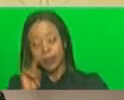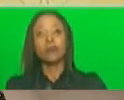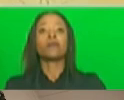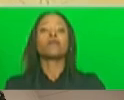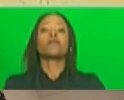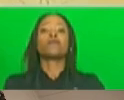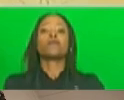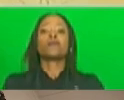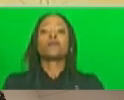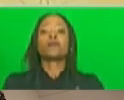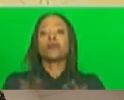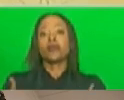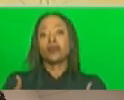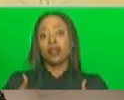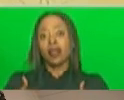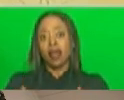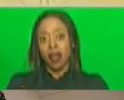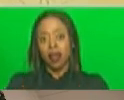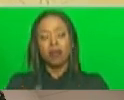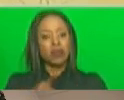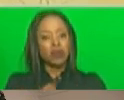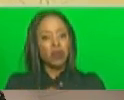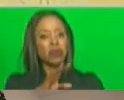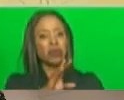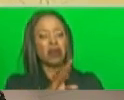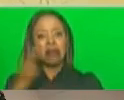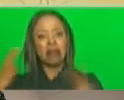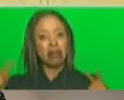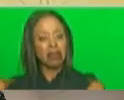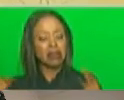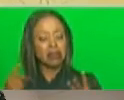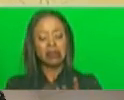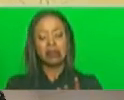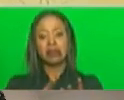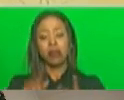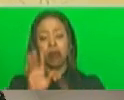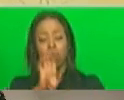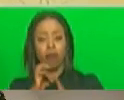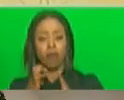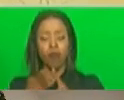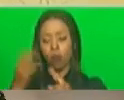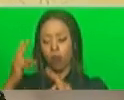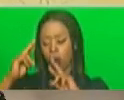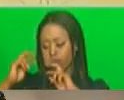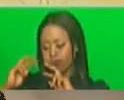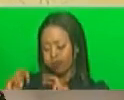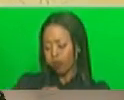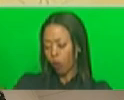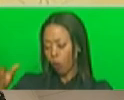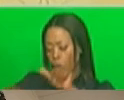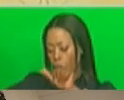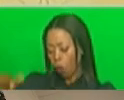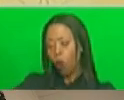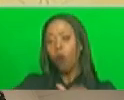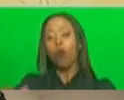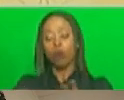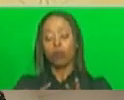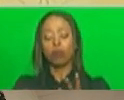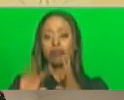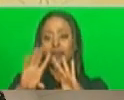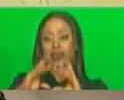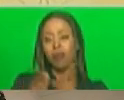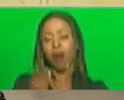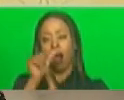police health officials environmental inspectors department